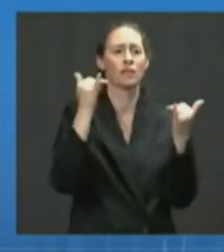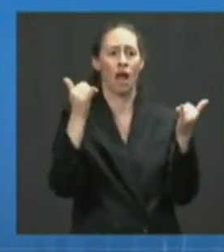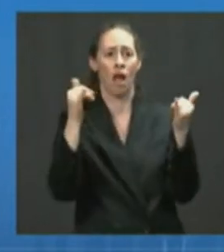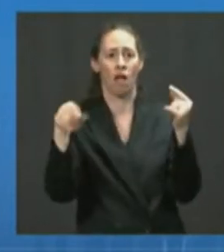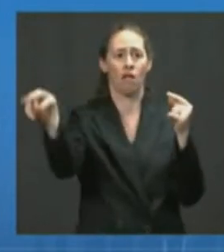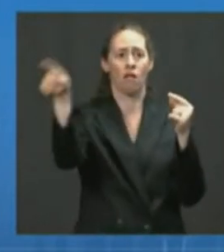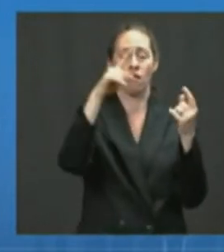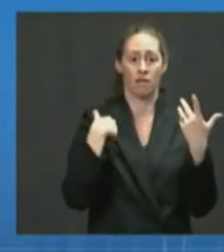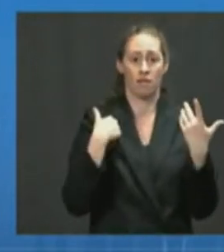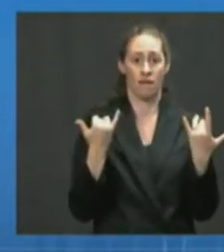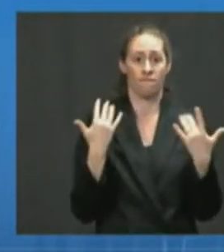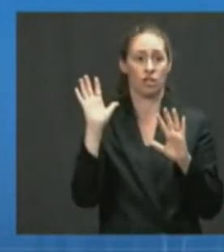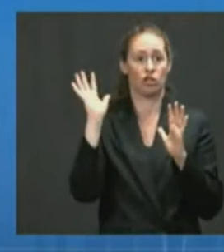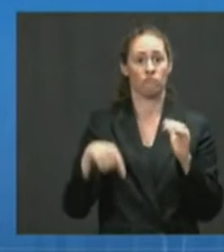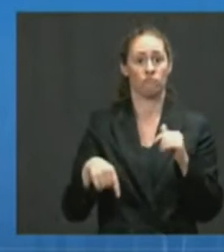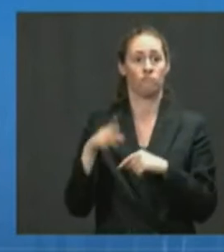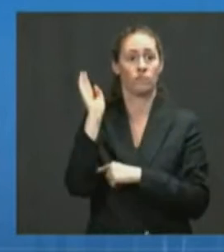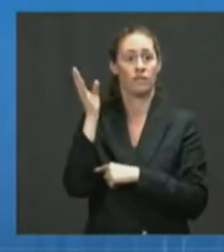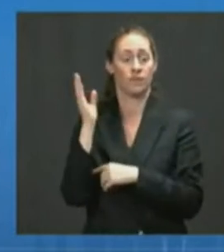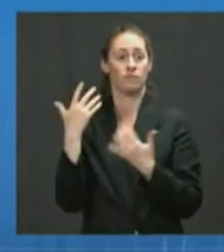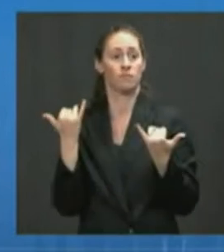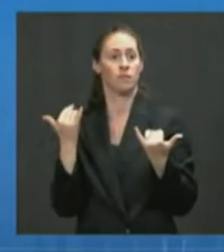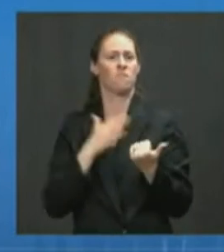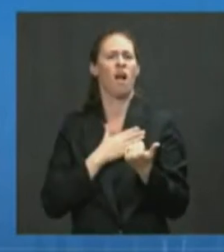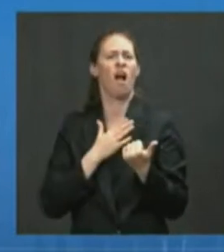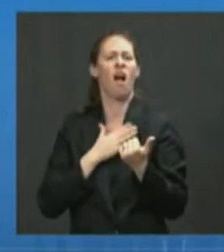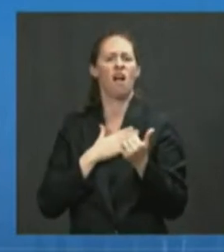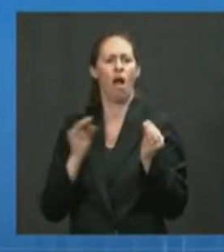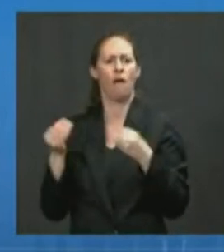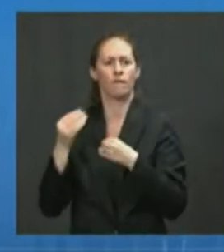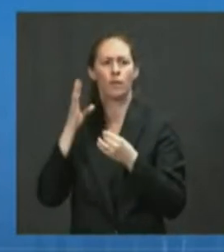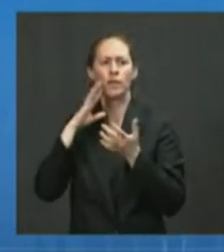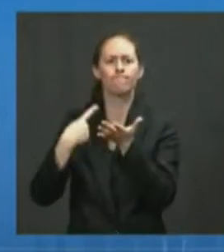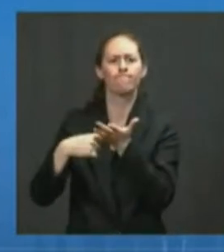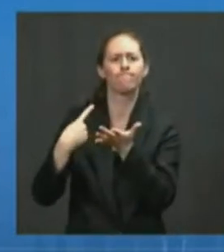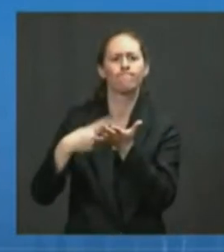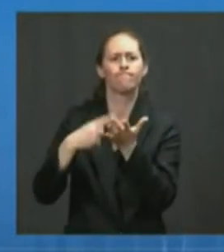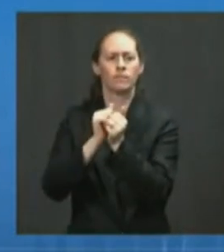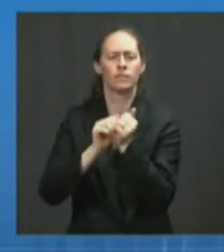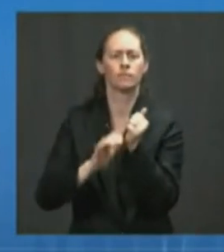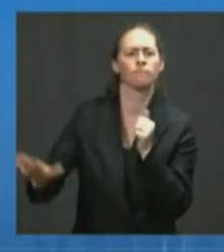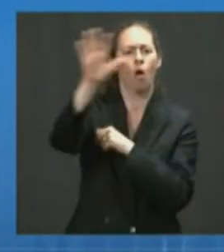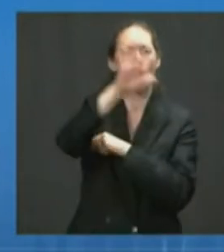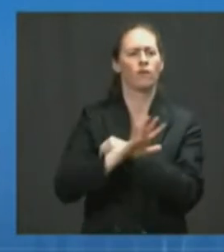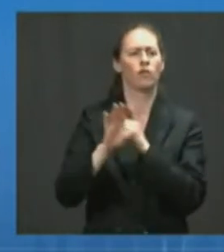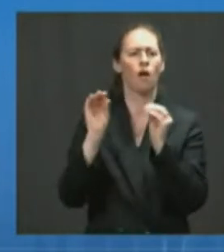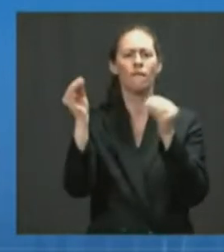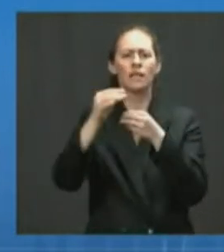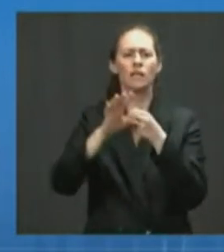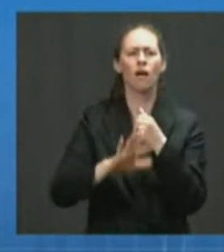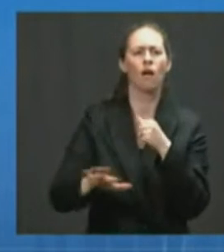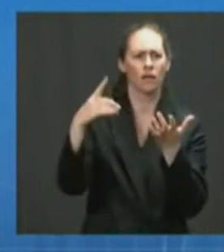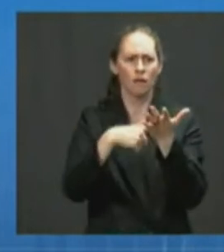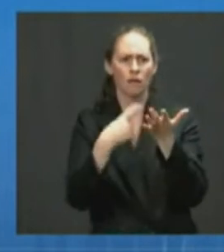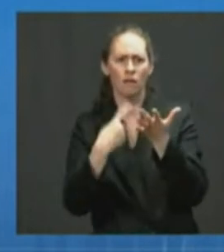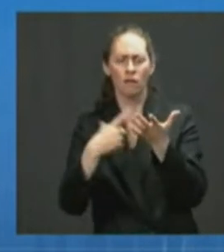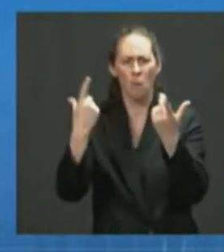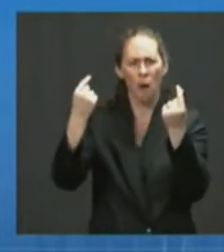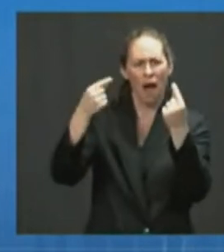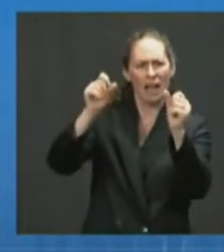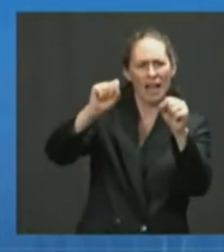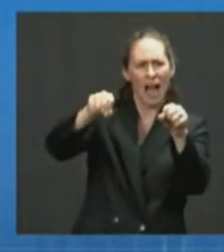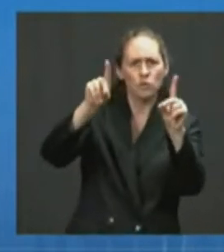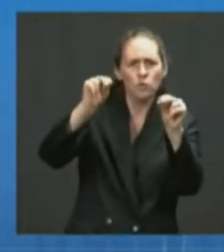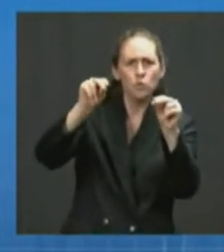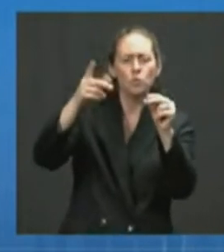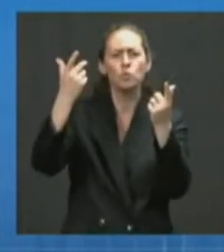my office will be hosting a conversation with community organizations around the country to discuss the steps that they can take to stop the spread of health